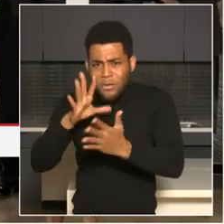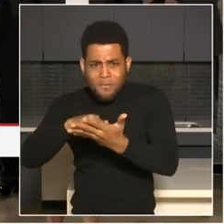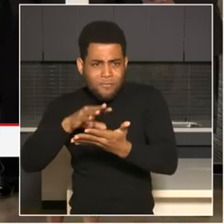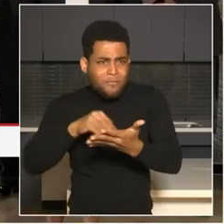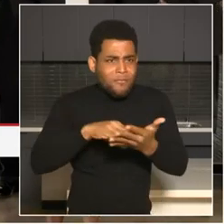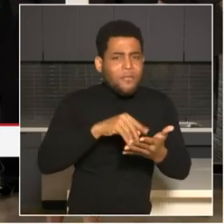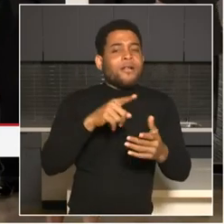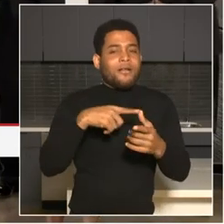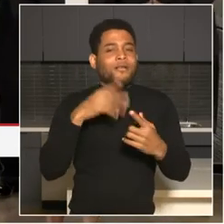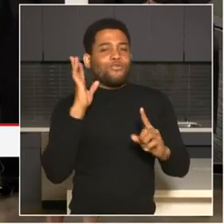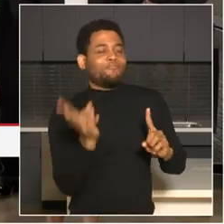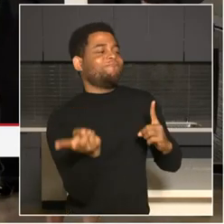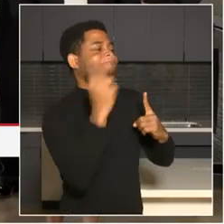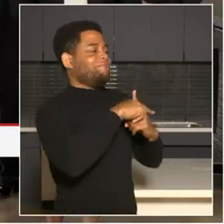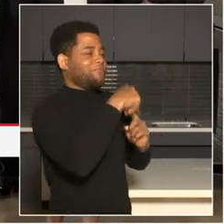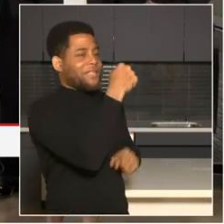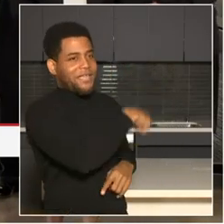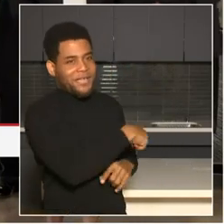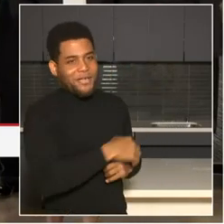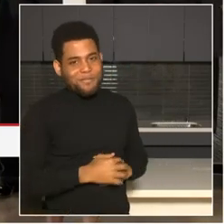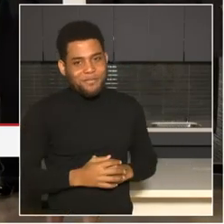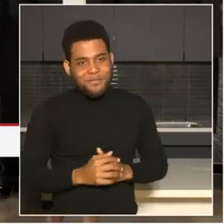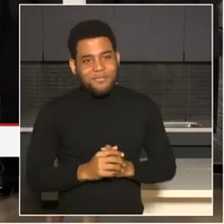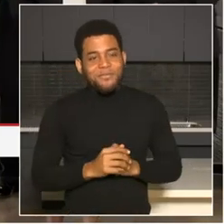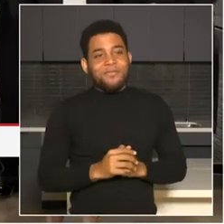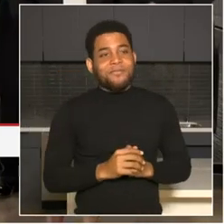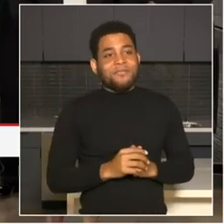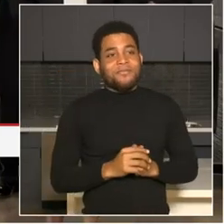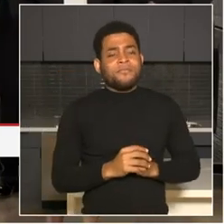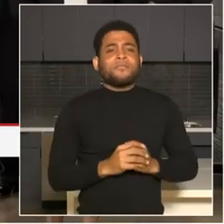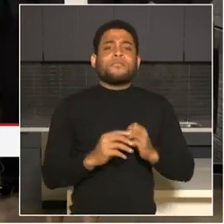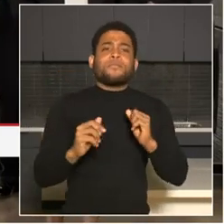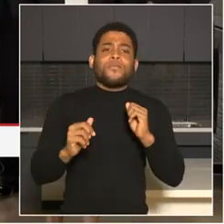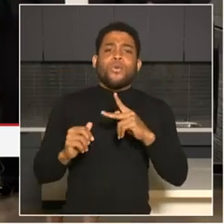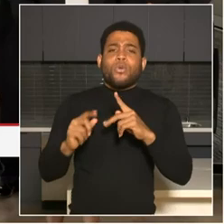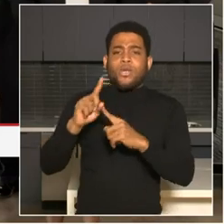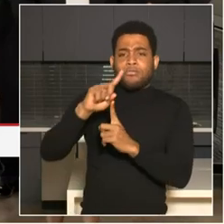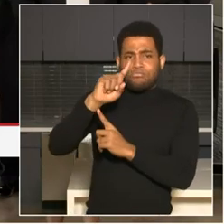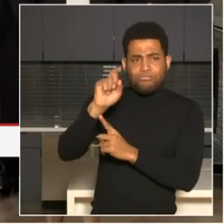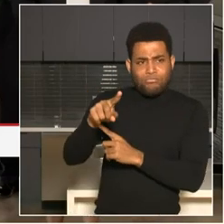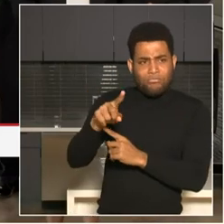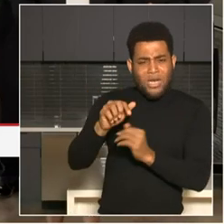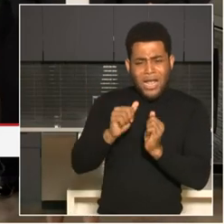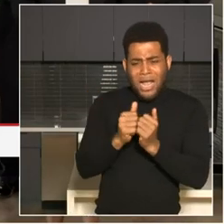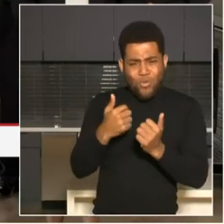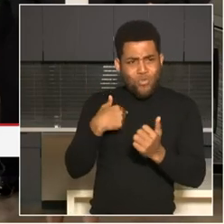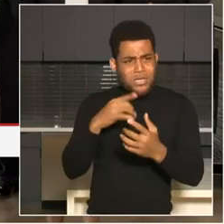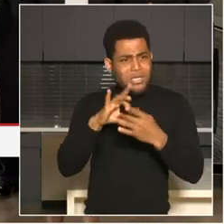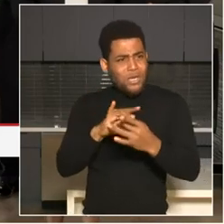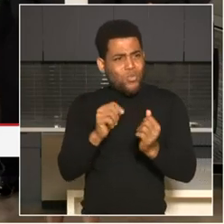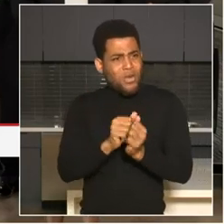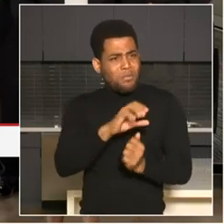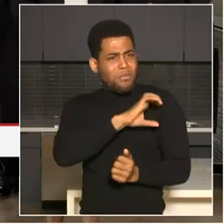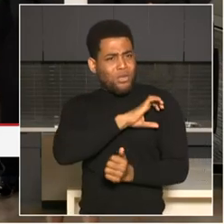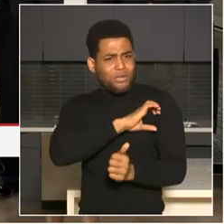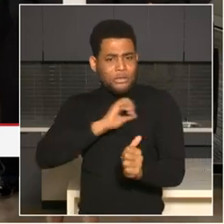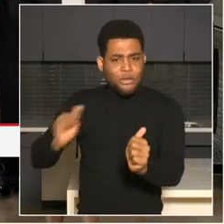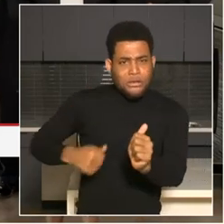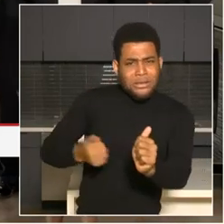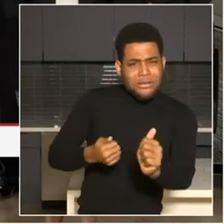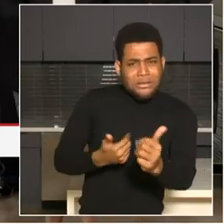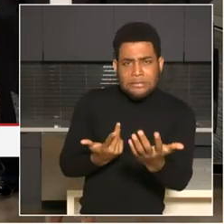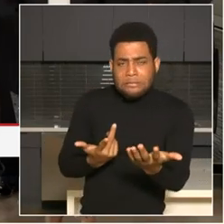this help in terms of dealing with constraints on pursuits in various jurisdictions? And in Montgomery County,